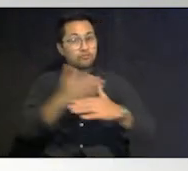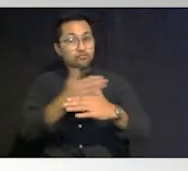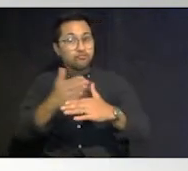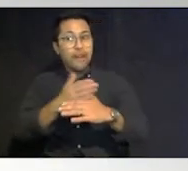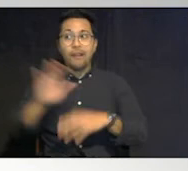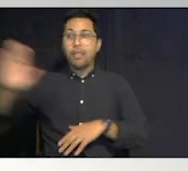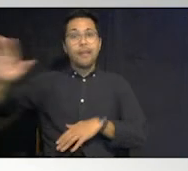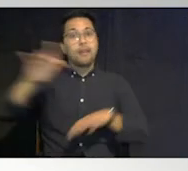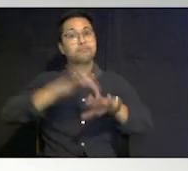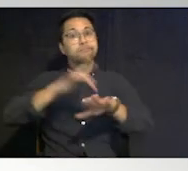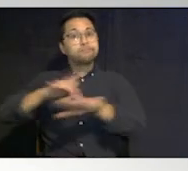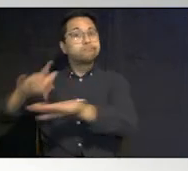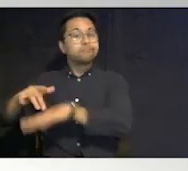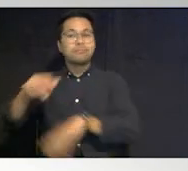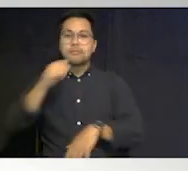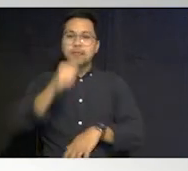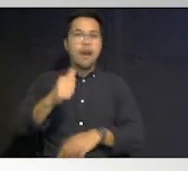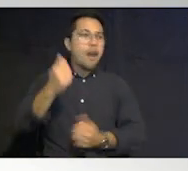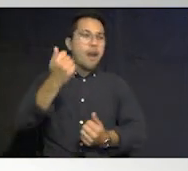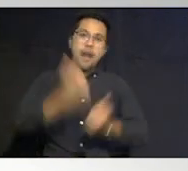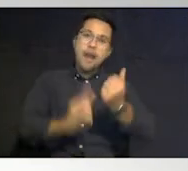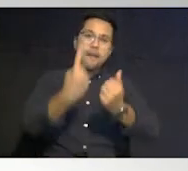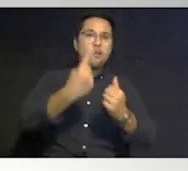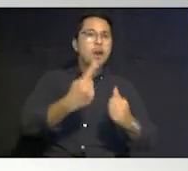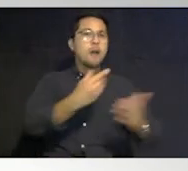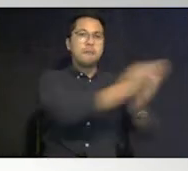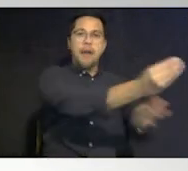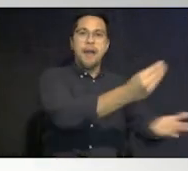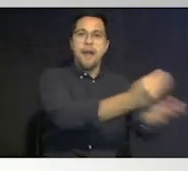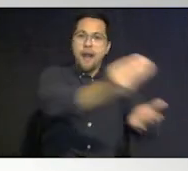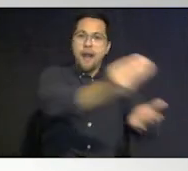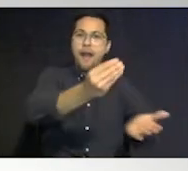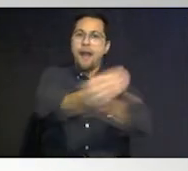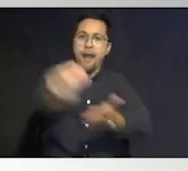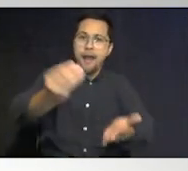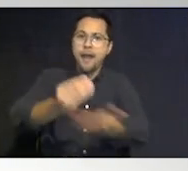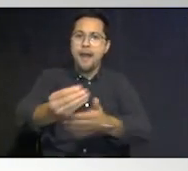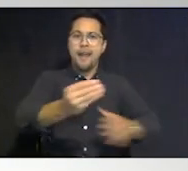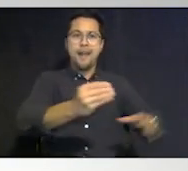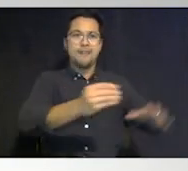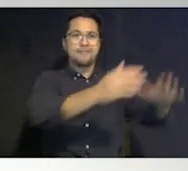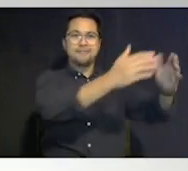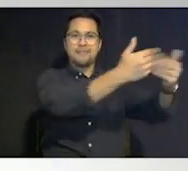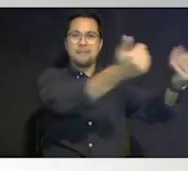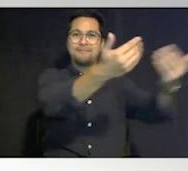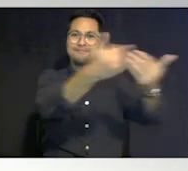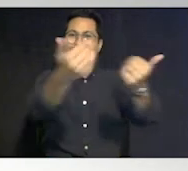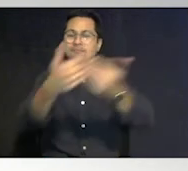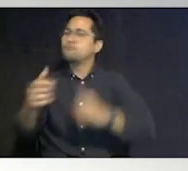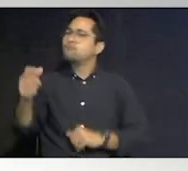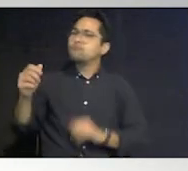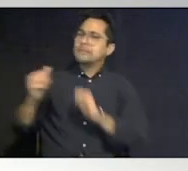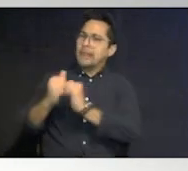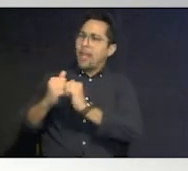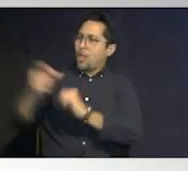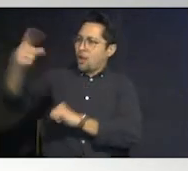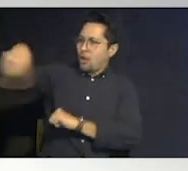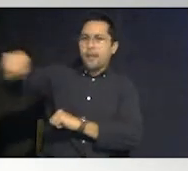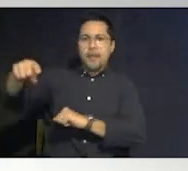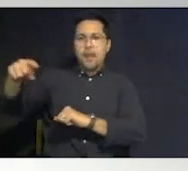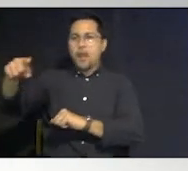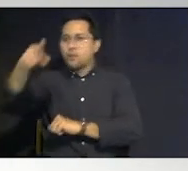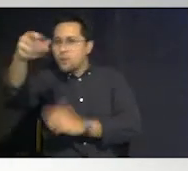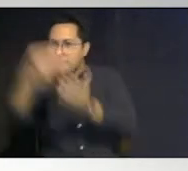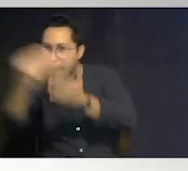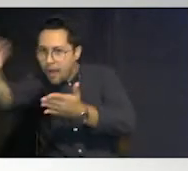can share resources instead of everyone buying all of the individual items that's something that they can can plan for together and